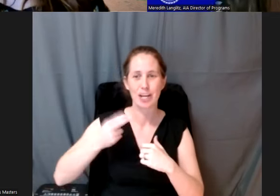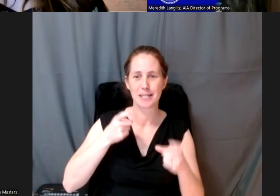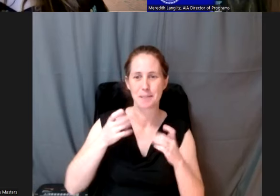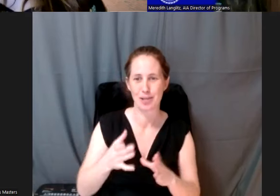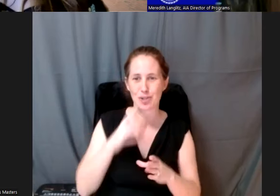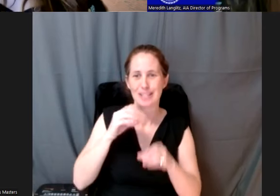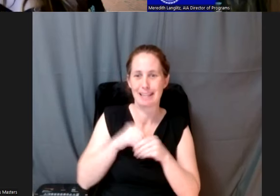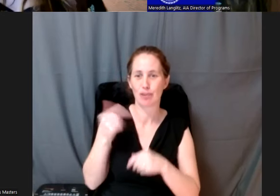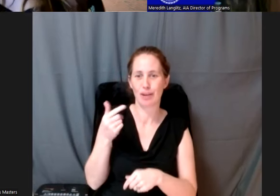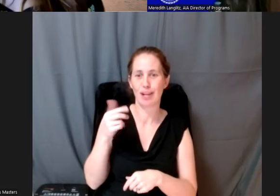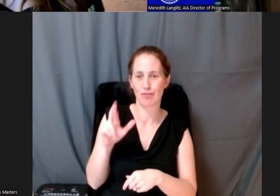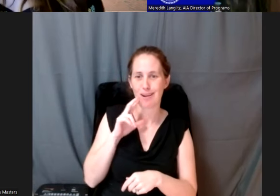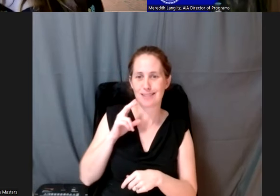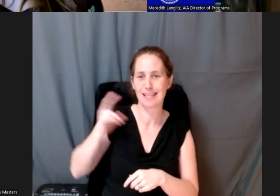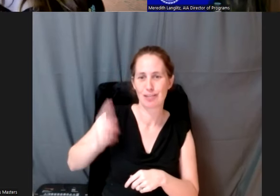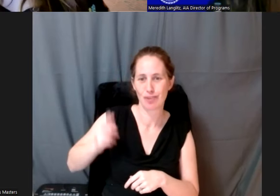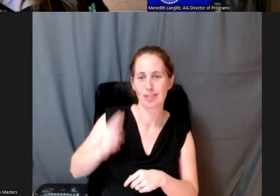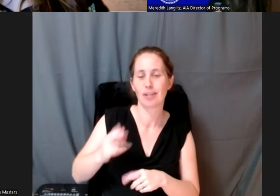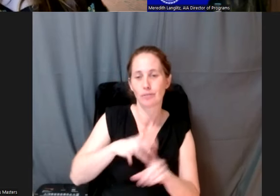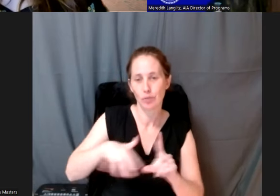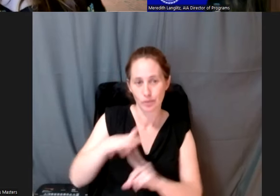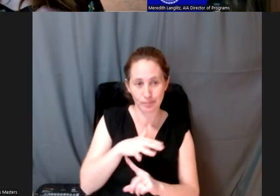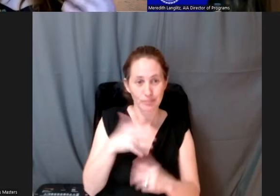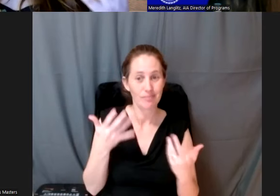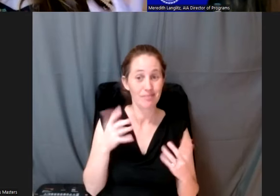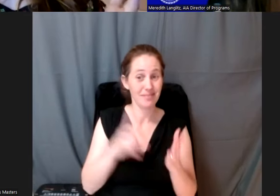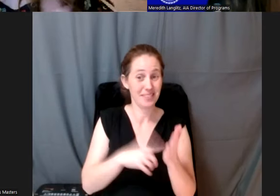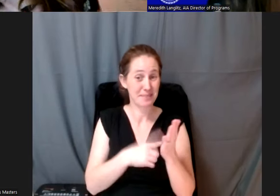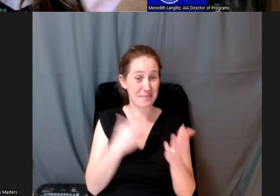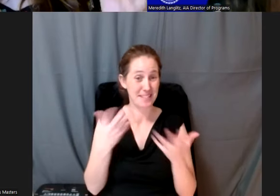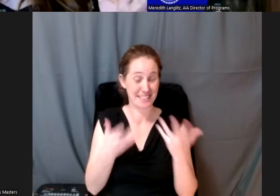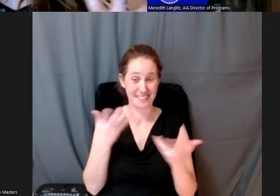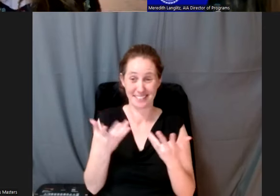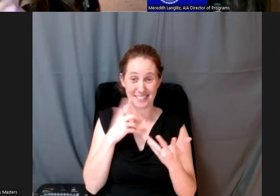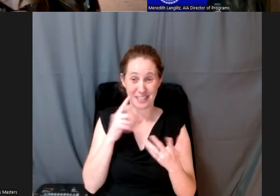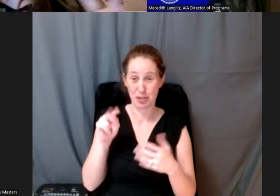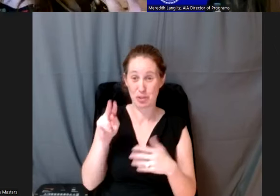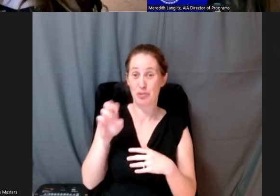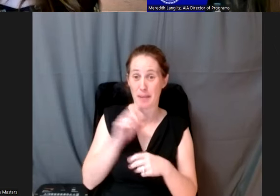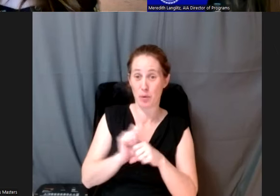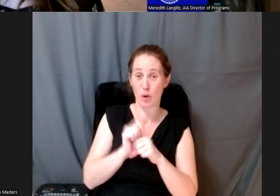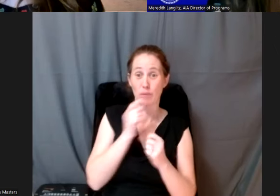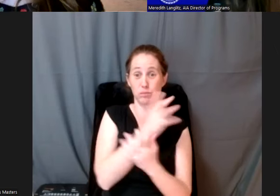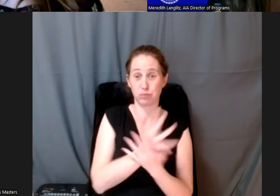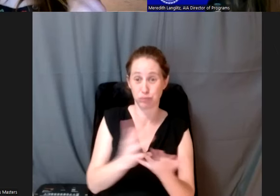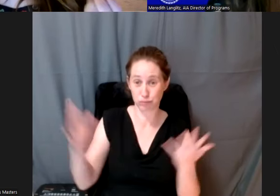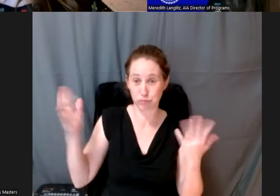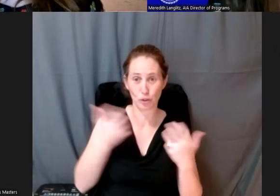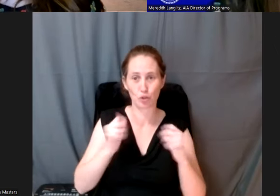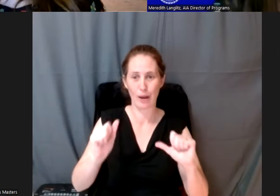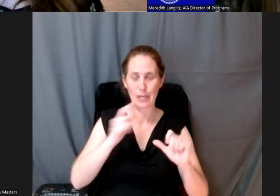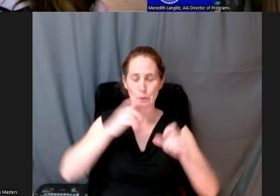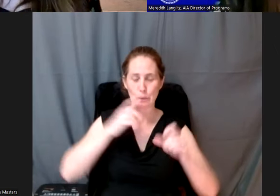within Grand Ronde's ancestral territories. You know, so sometimes, know, the tribe is working all across the board to try to